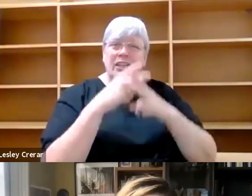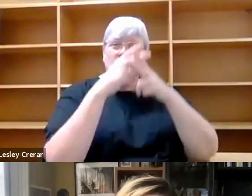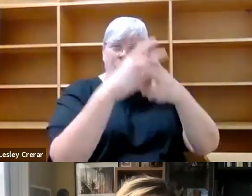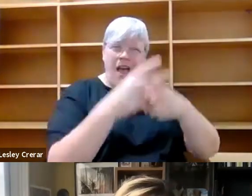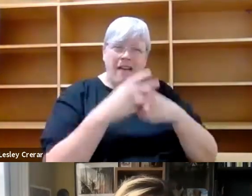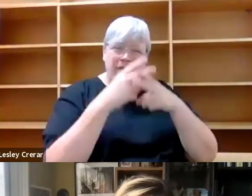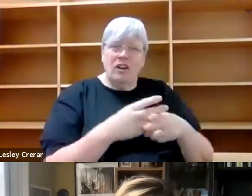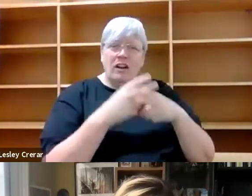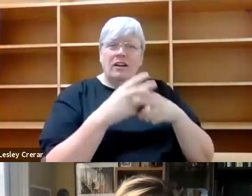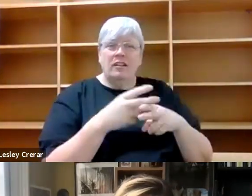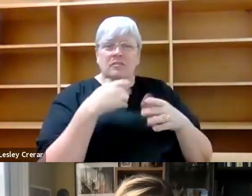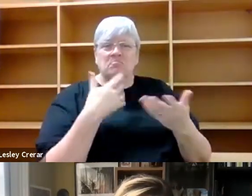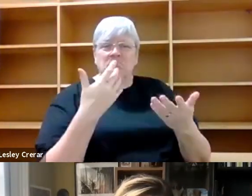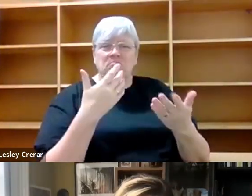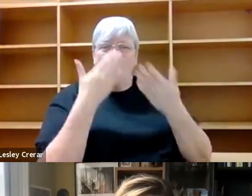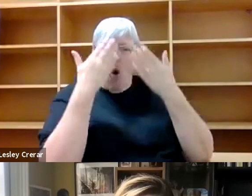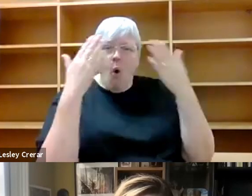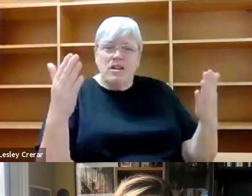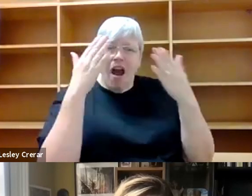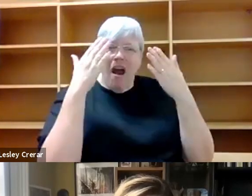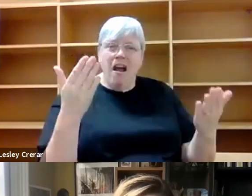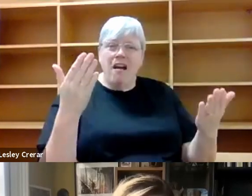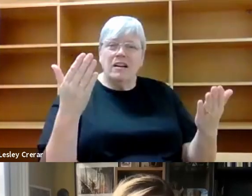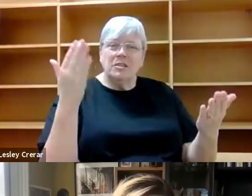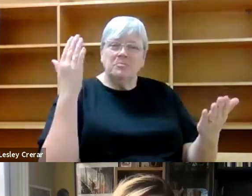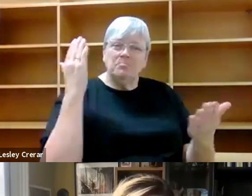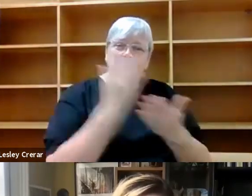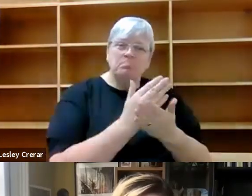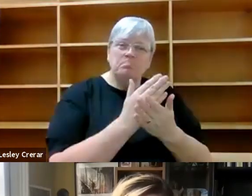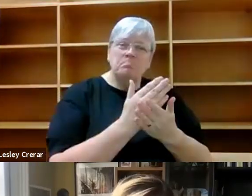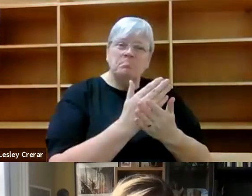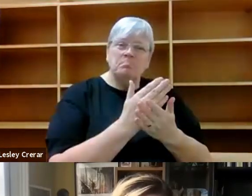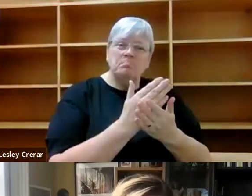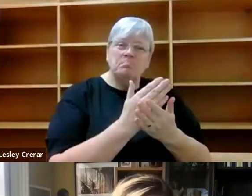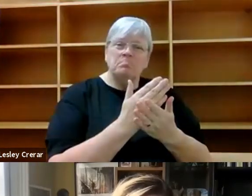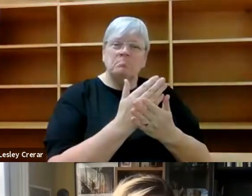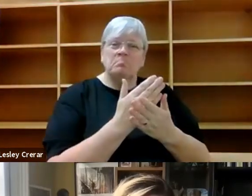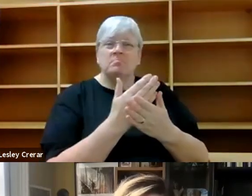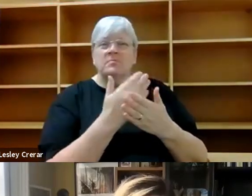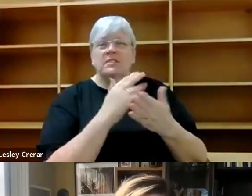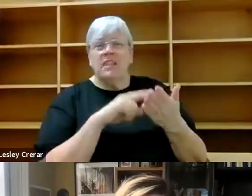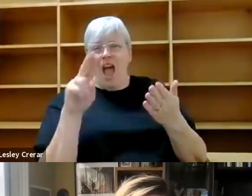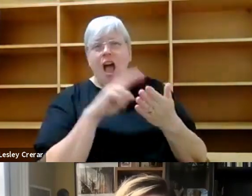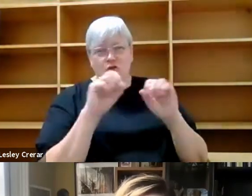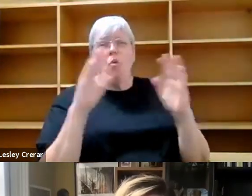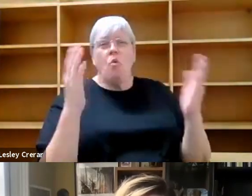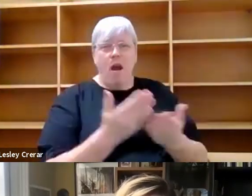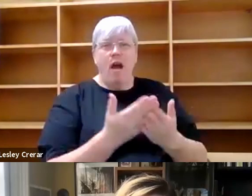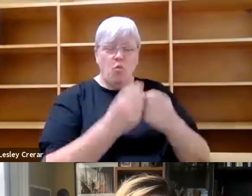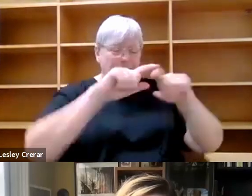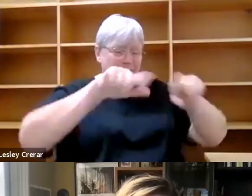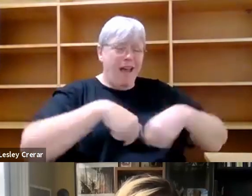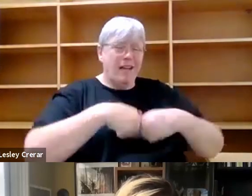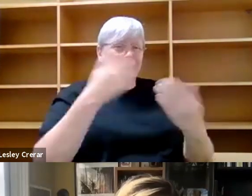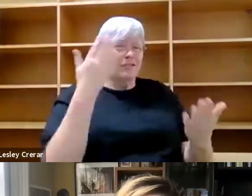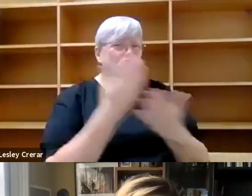tending and, and sort of honoring, like, that little bit of the natural world that exists alongside us, um, is really,